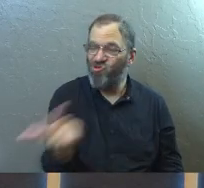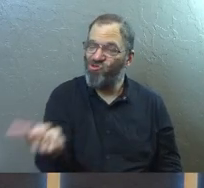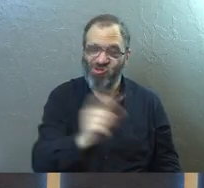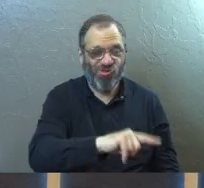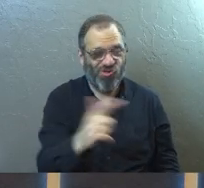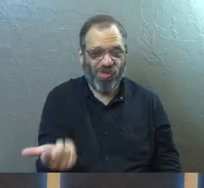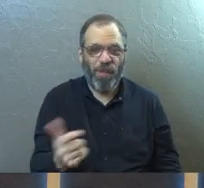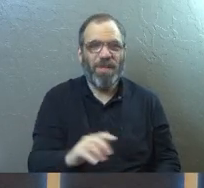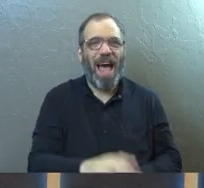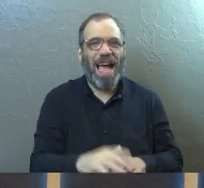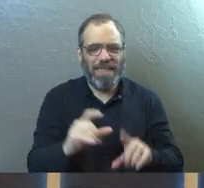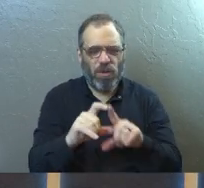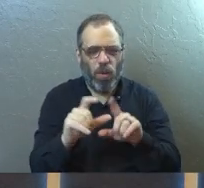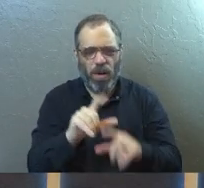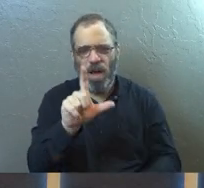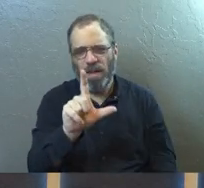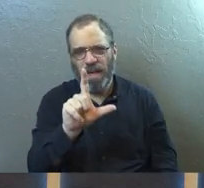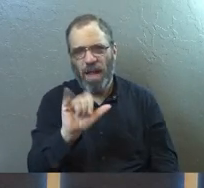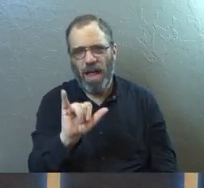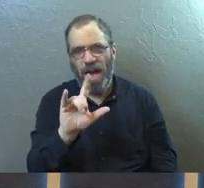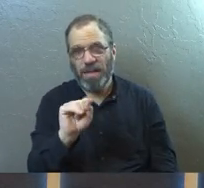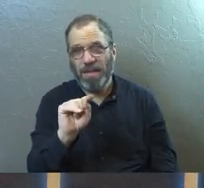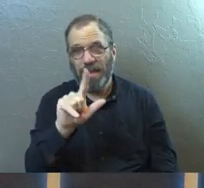I've said little and brittle for our faith.